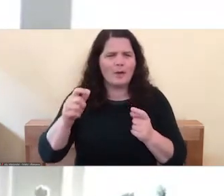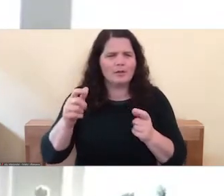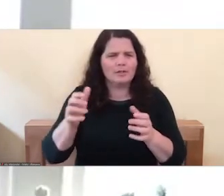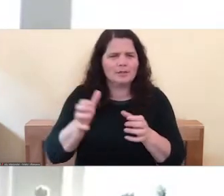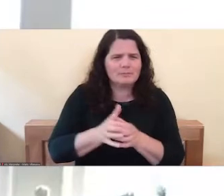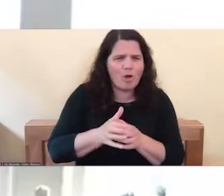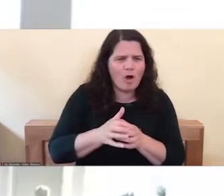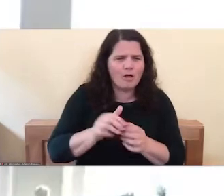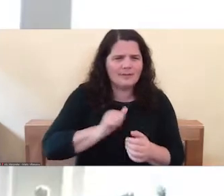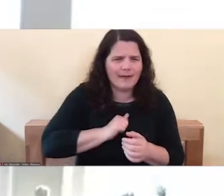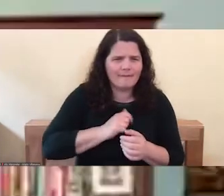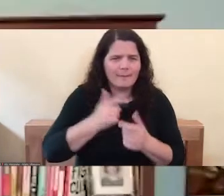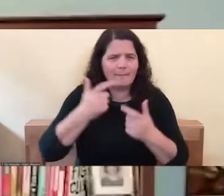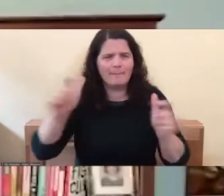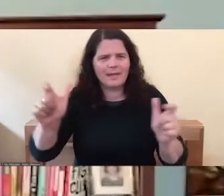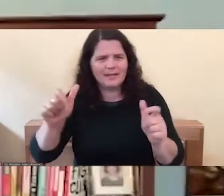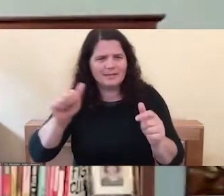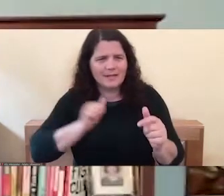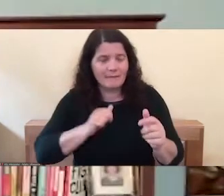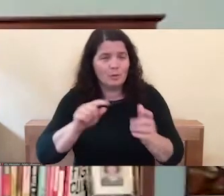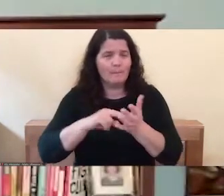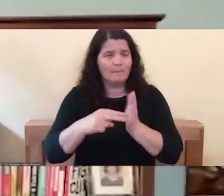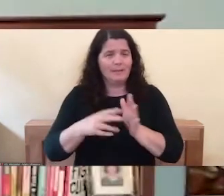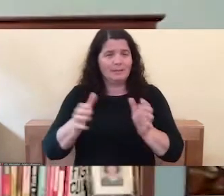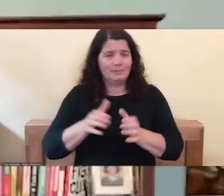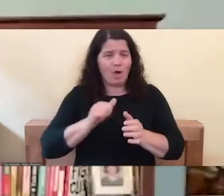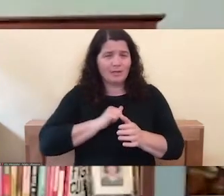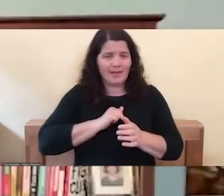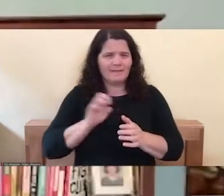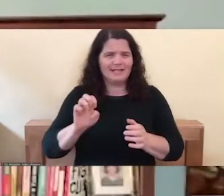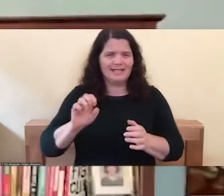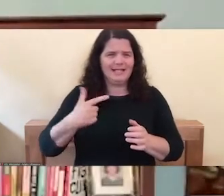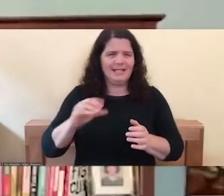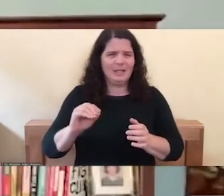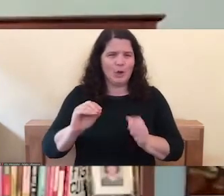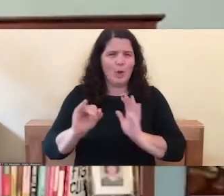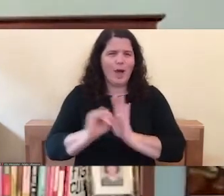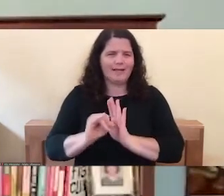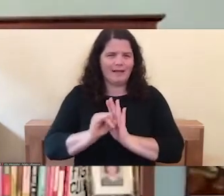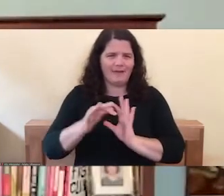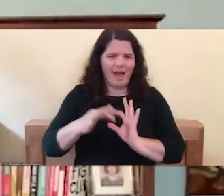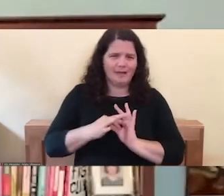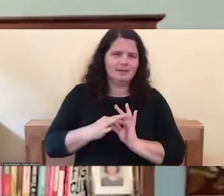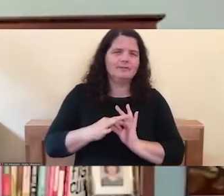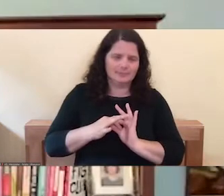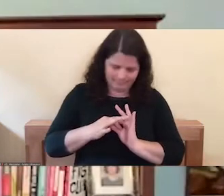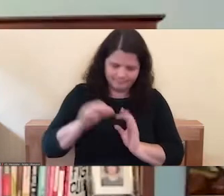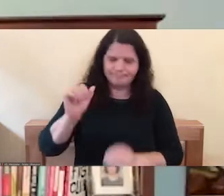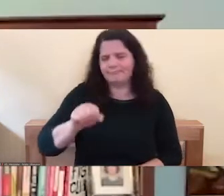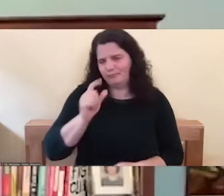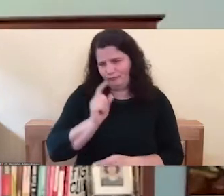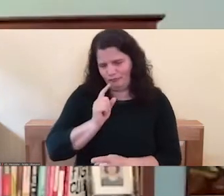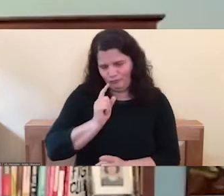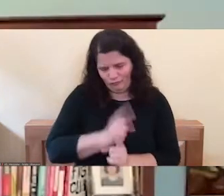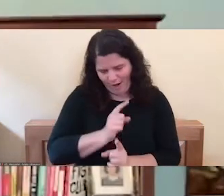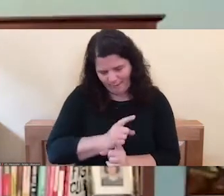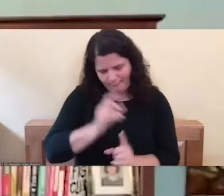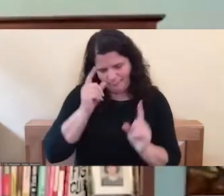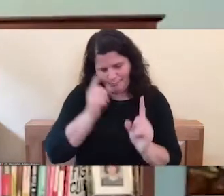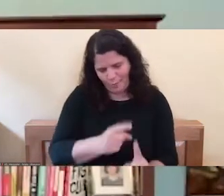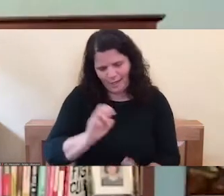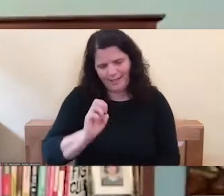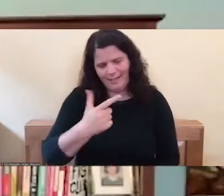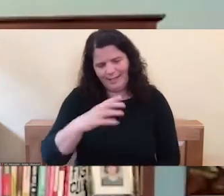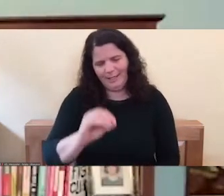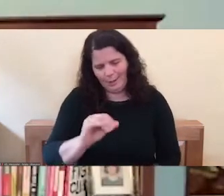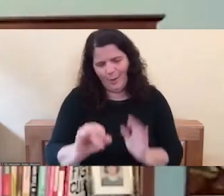more ego identified. Yes. Yeah. I mean, that's it, right. Ego identification, right. And so you might say self-compassion